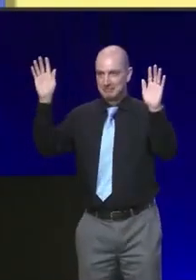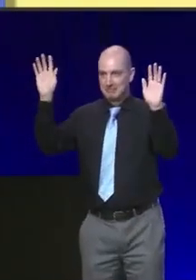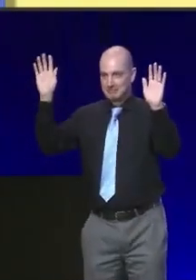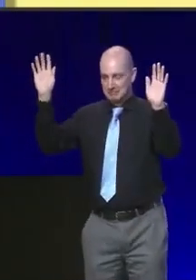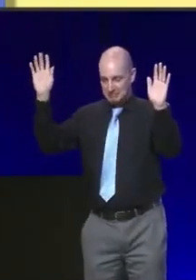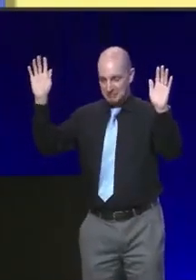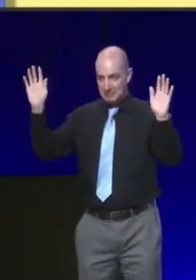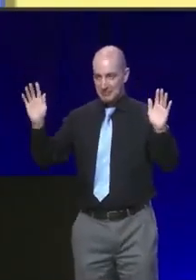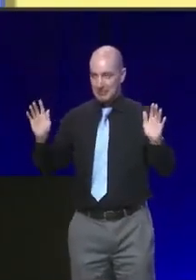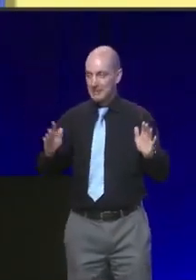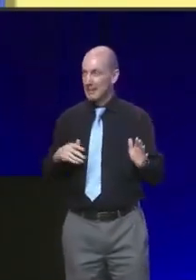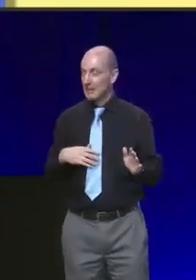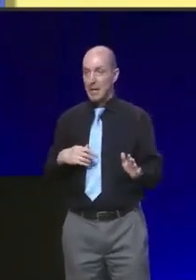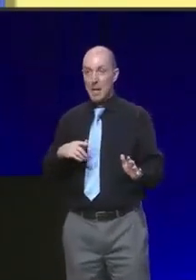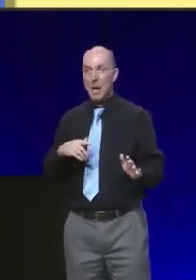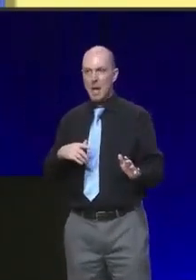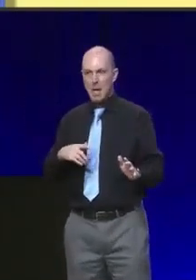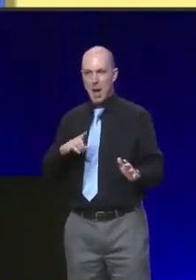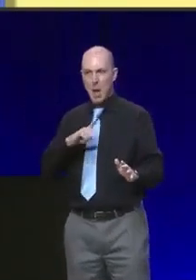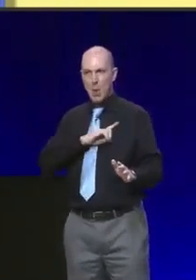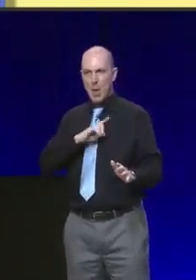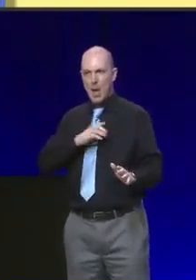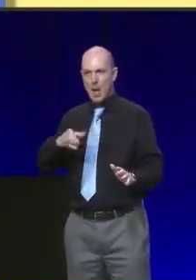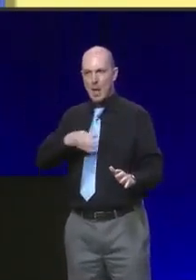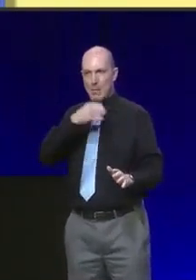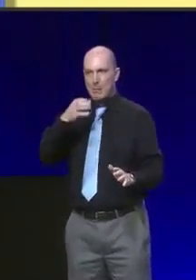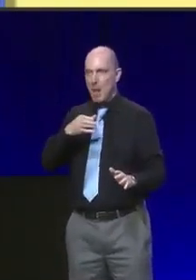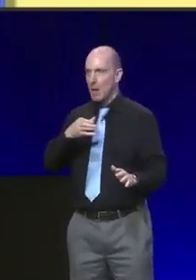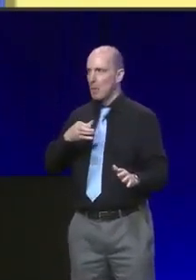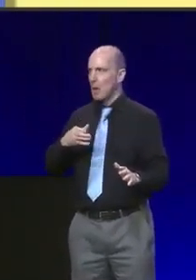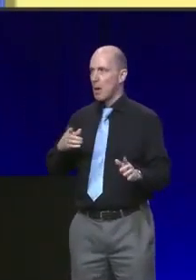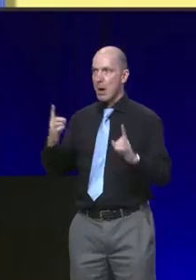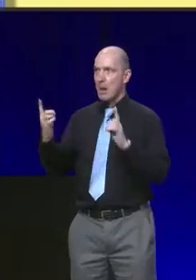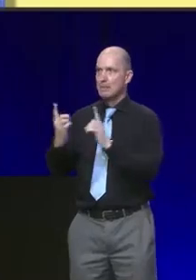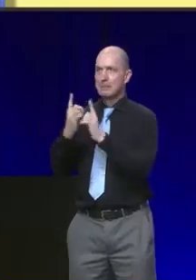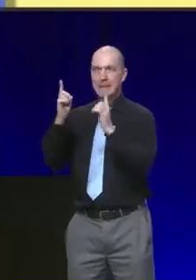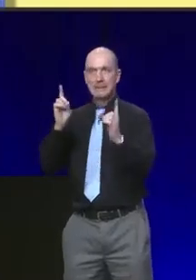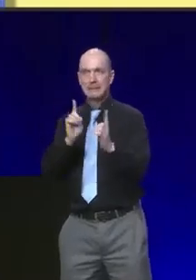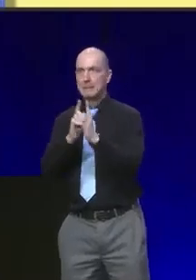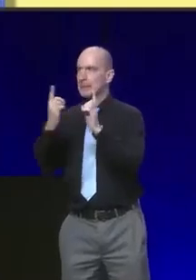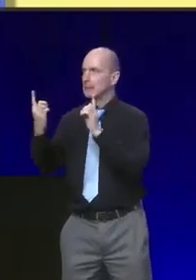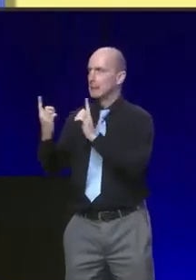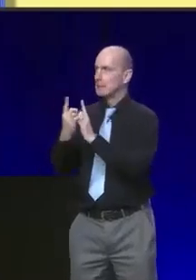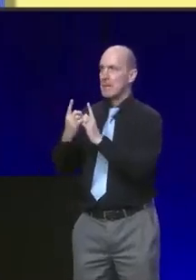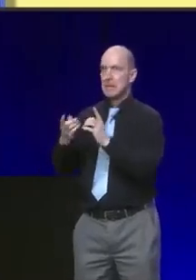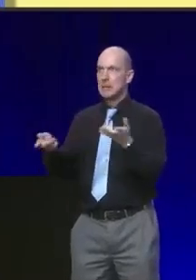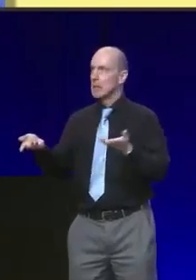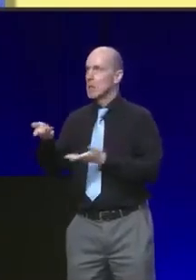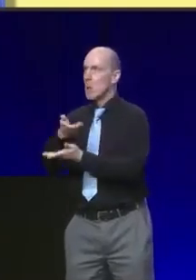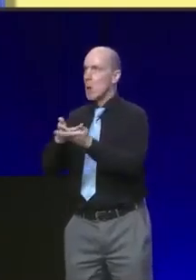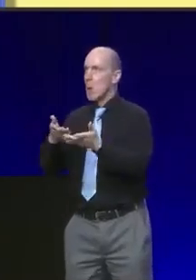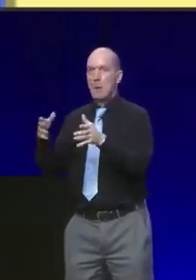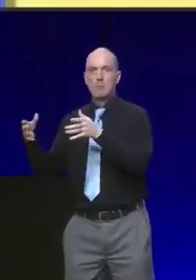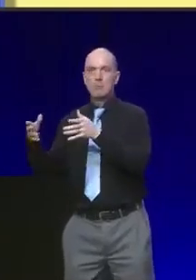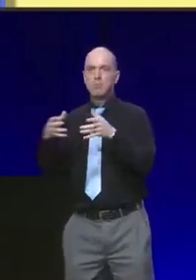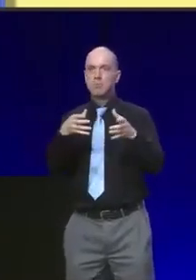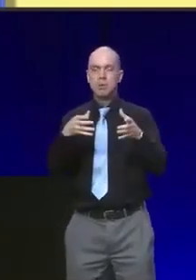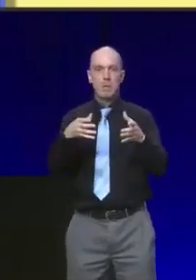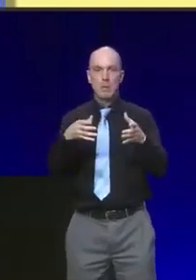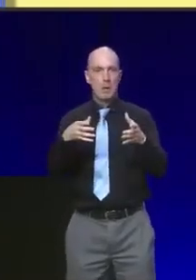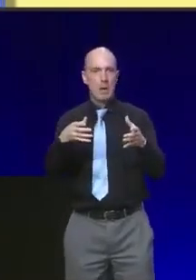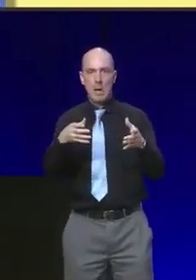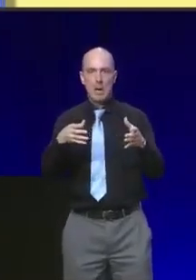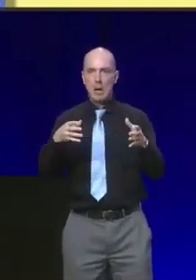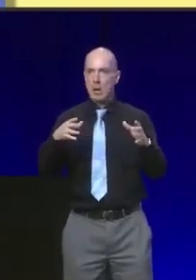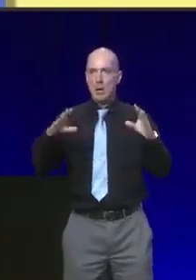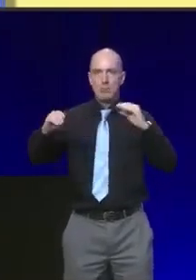That's because I'd made friends with a bunch of incredibly passionate and committed like minded people. Dedicated activists who were determined to get